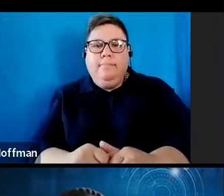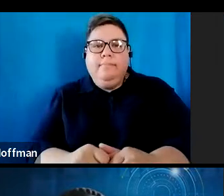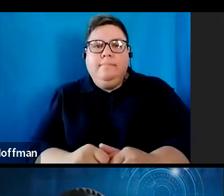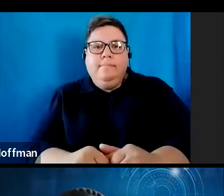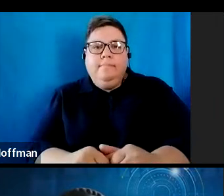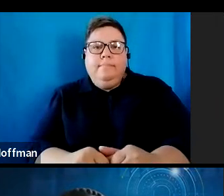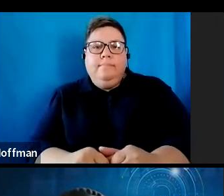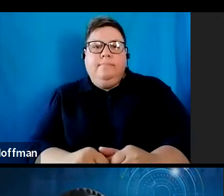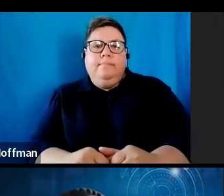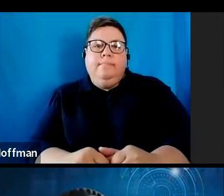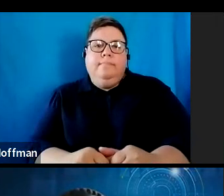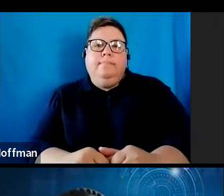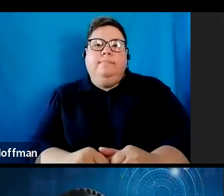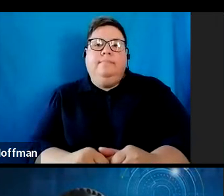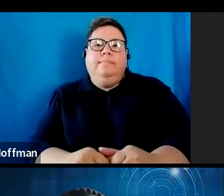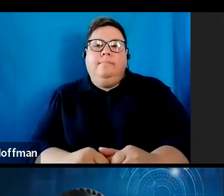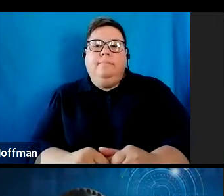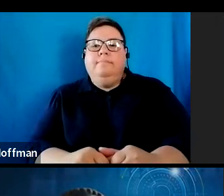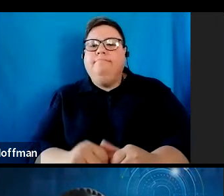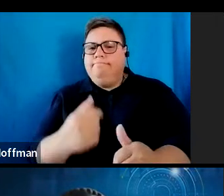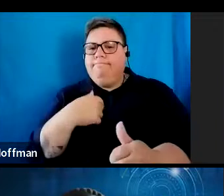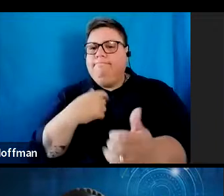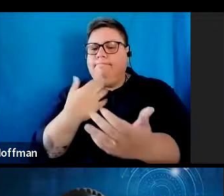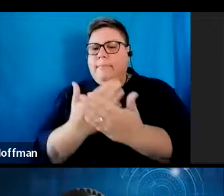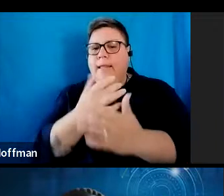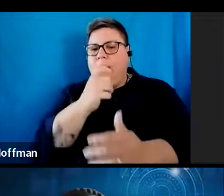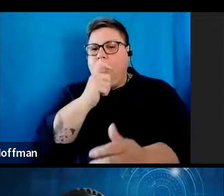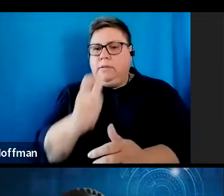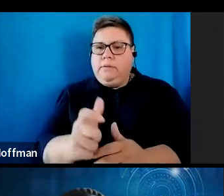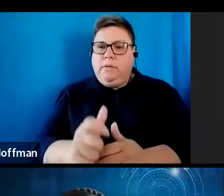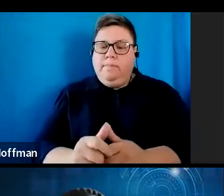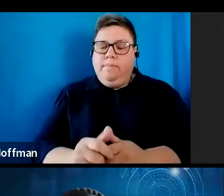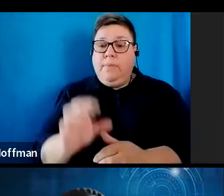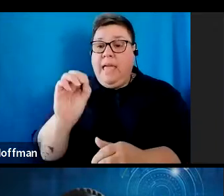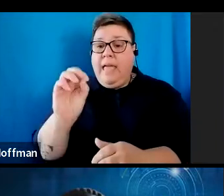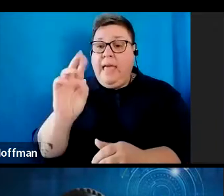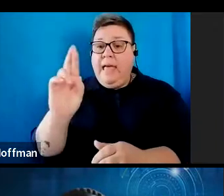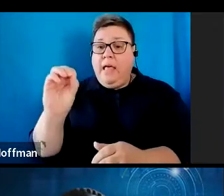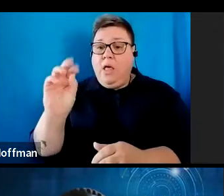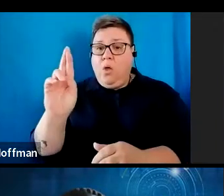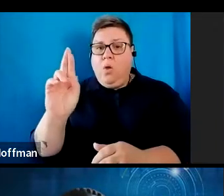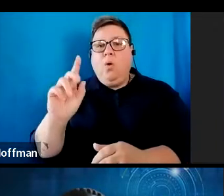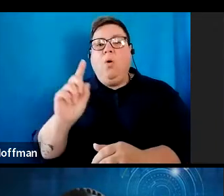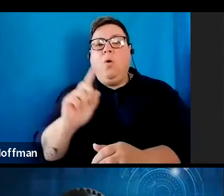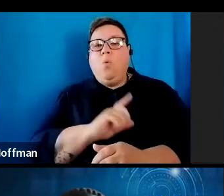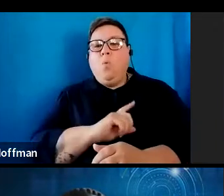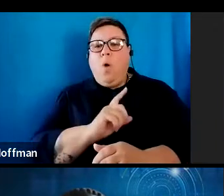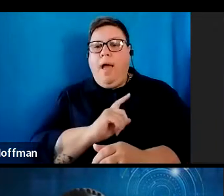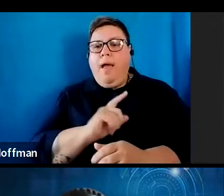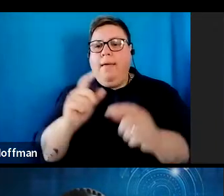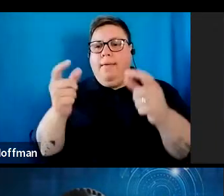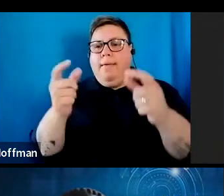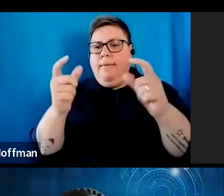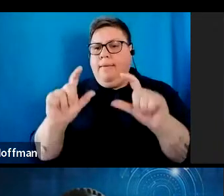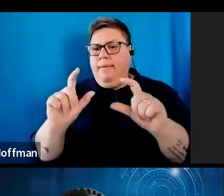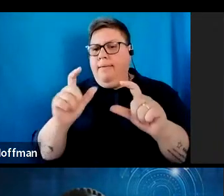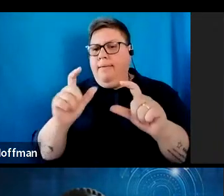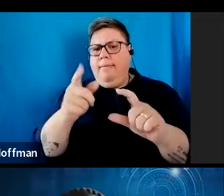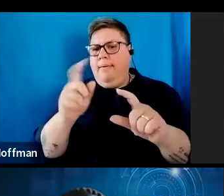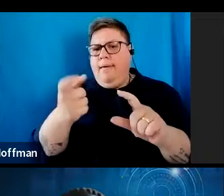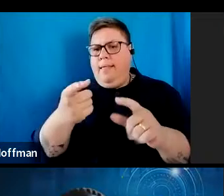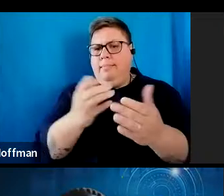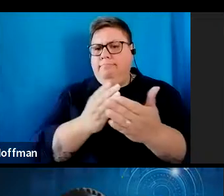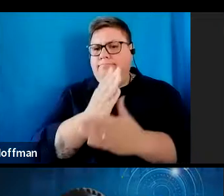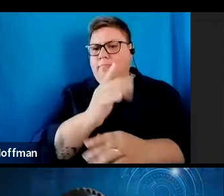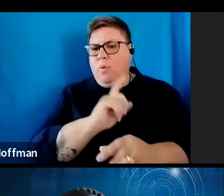Thank you, Nobisa. Yes, I can. Error messages indicate why a tax directive cannot be processed.